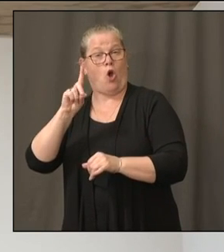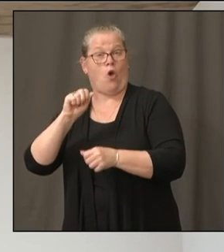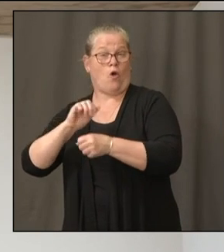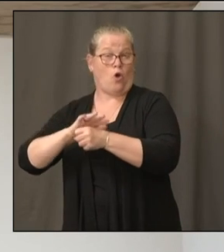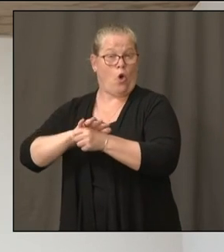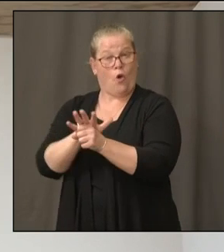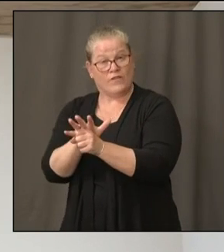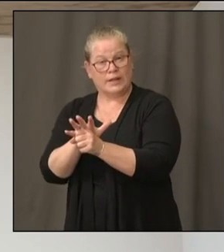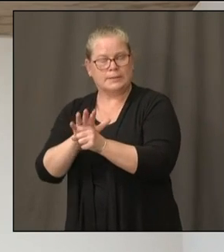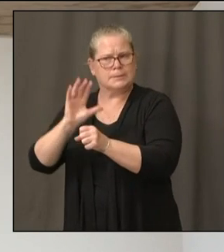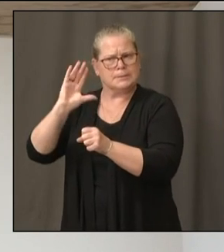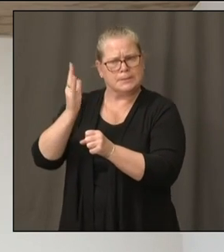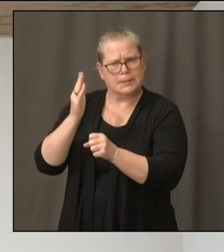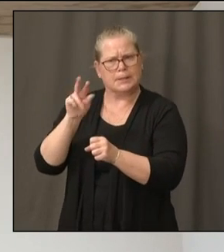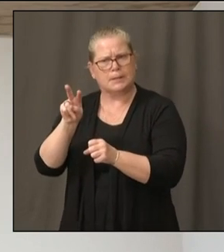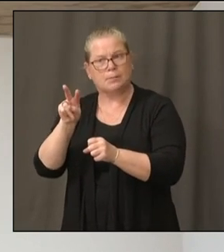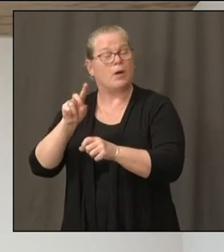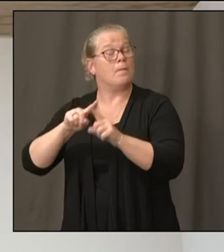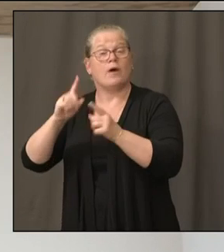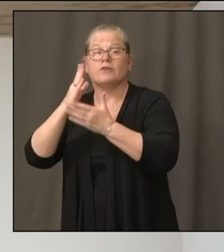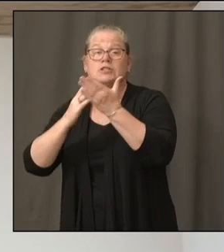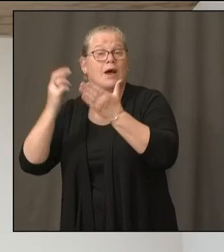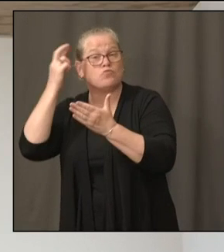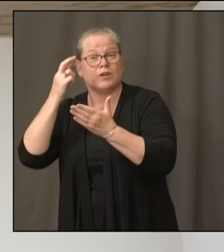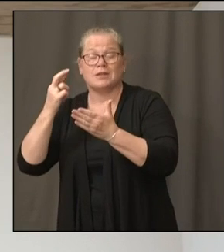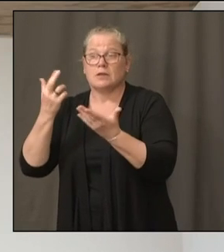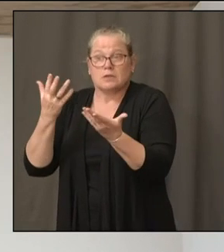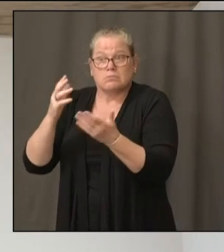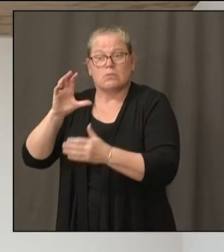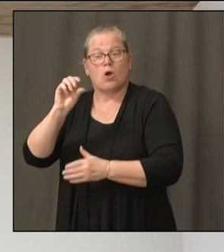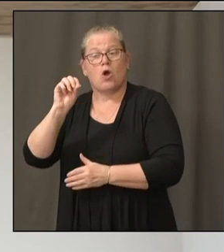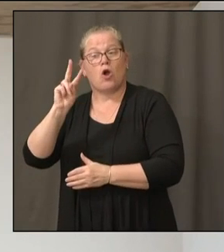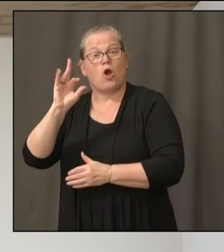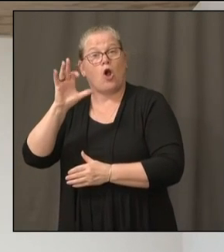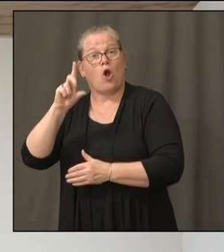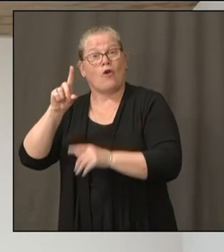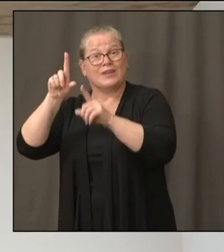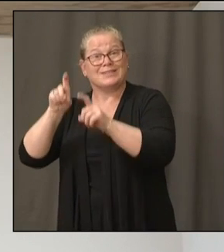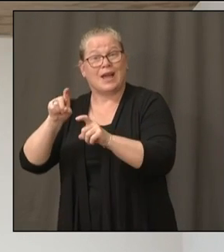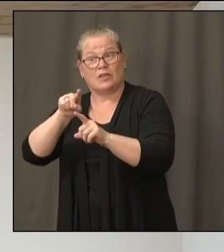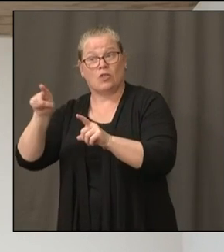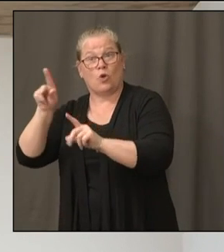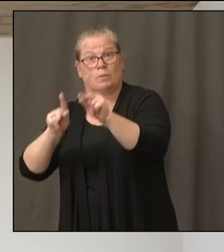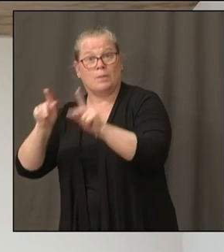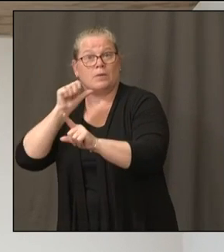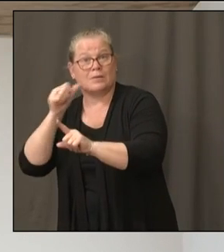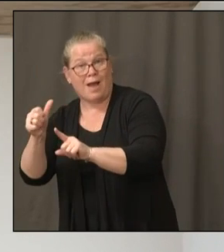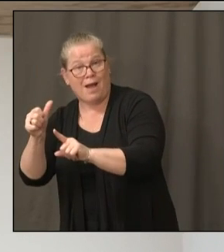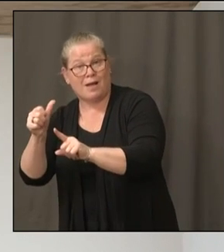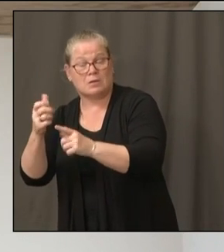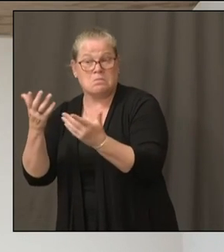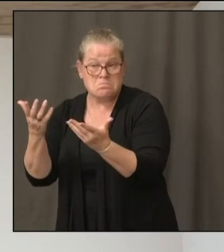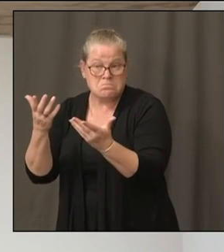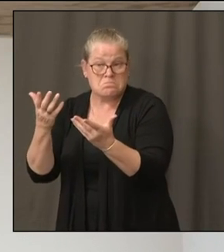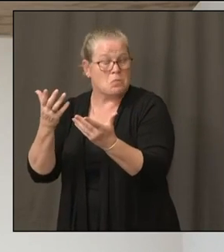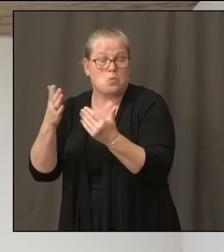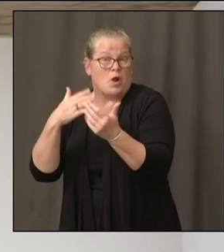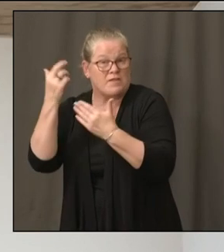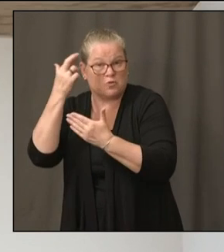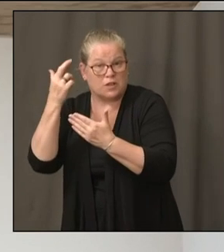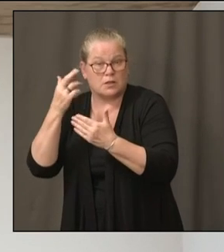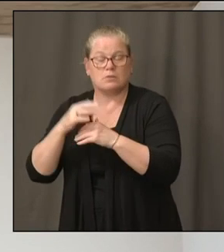tested. And so, in those cases, the Office of the Chief Medical Examiner